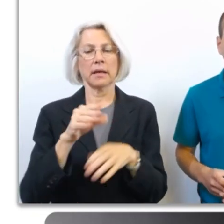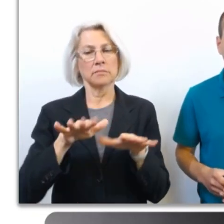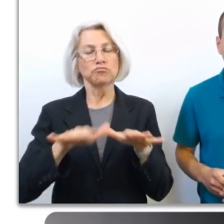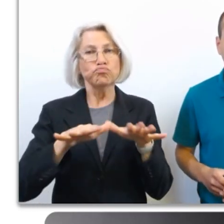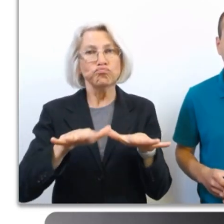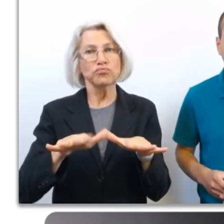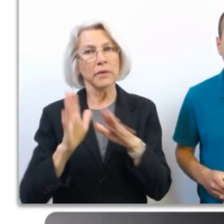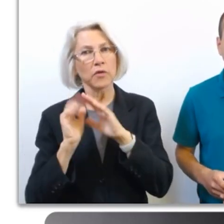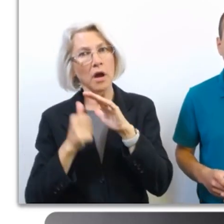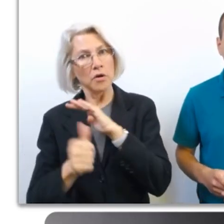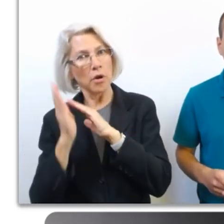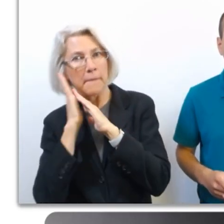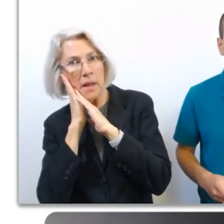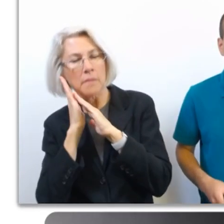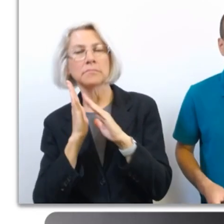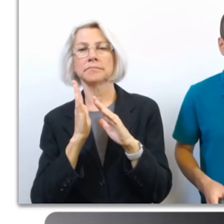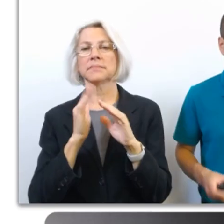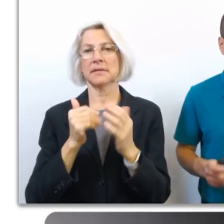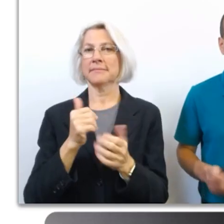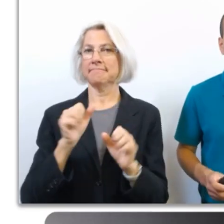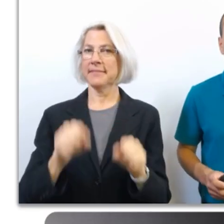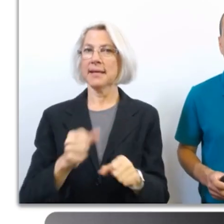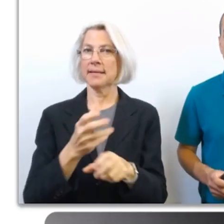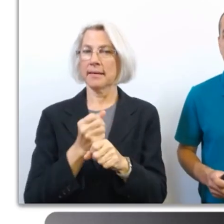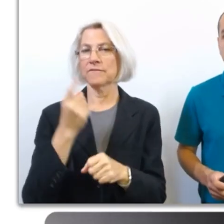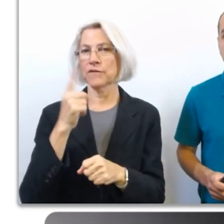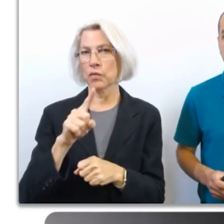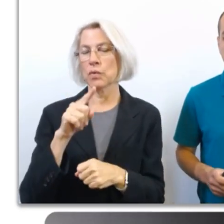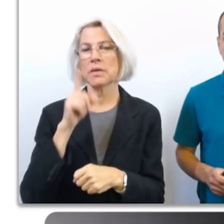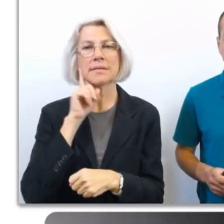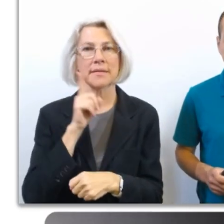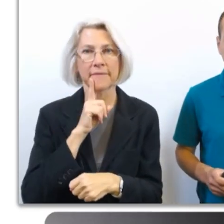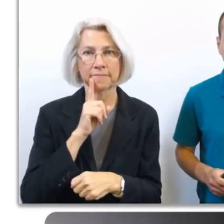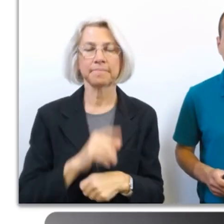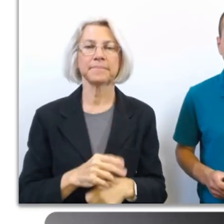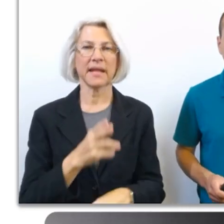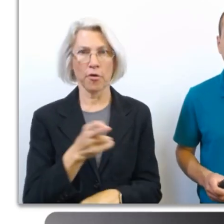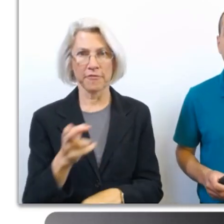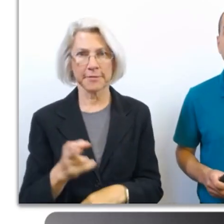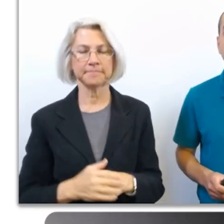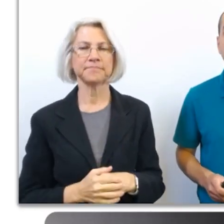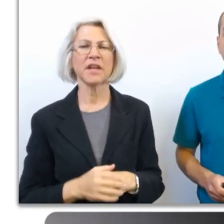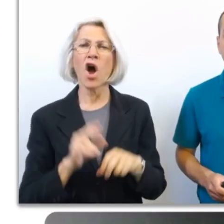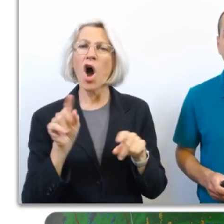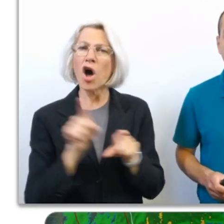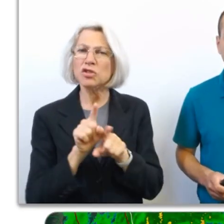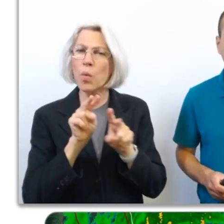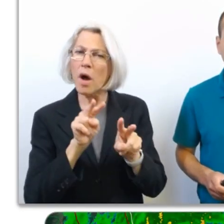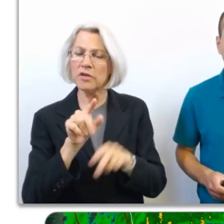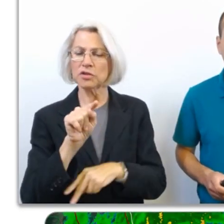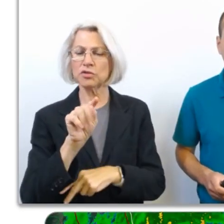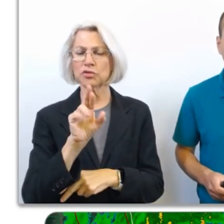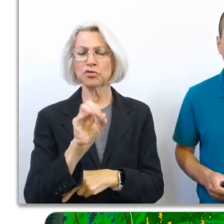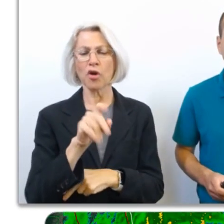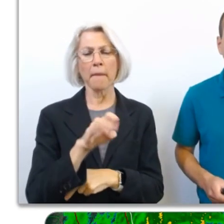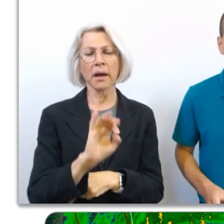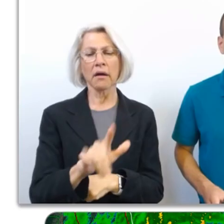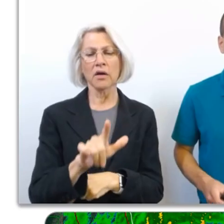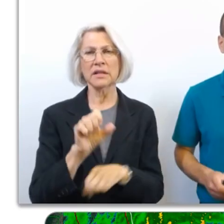and hard of hearing. Be on the lookout during tropical systems as well. They are known to produce tornadoes.